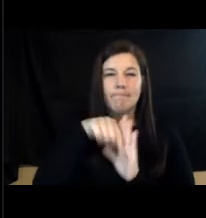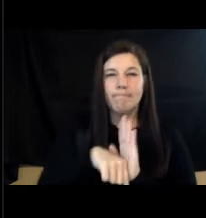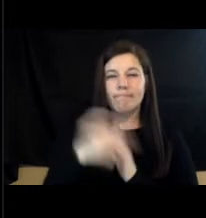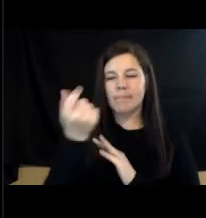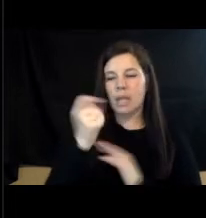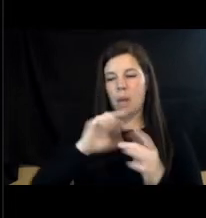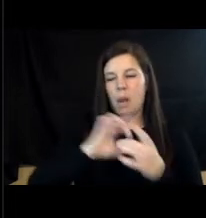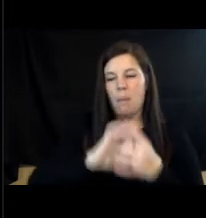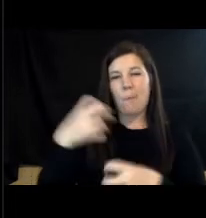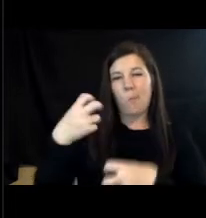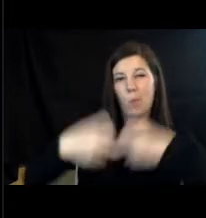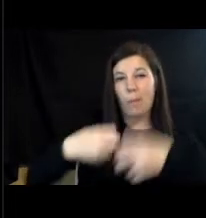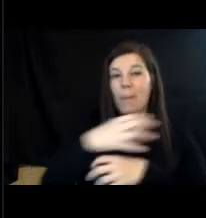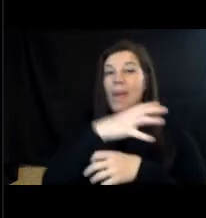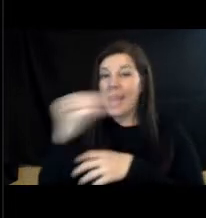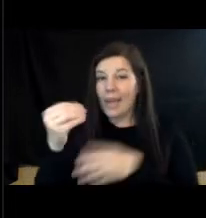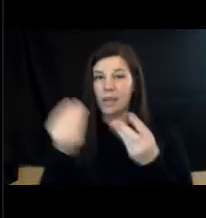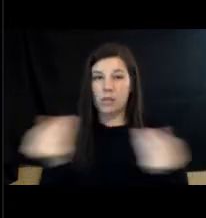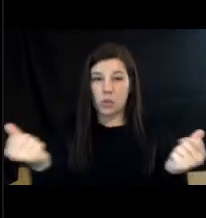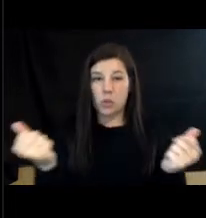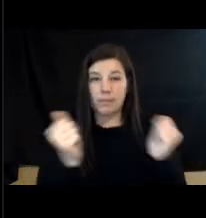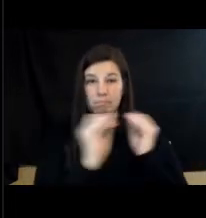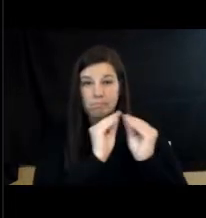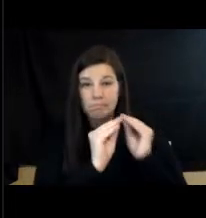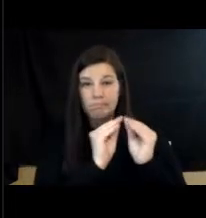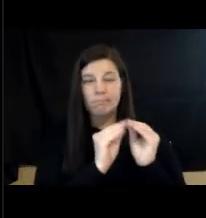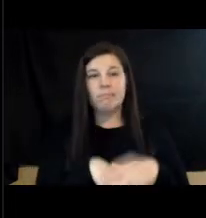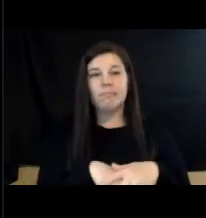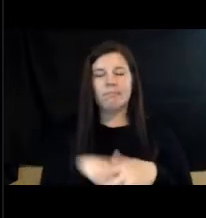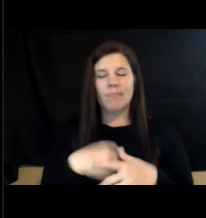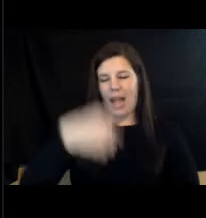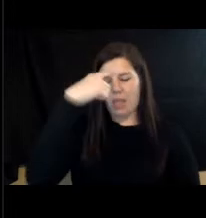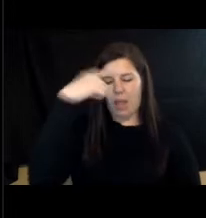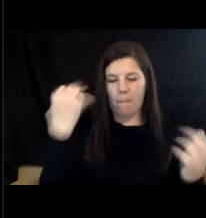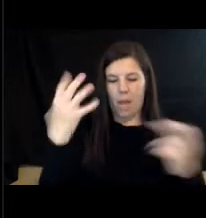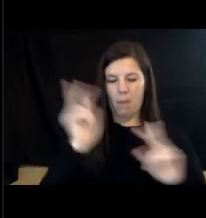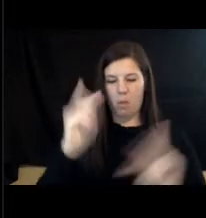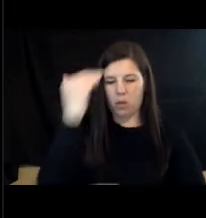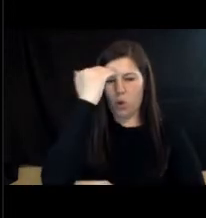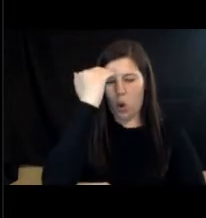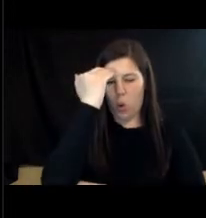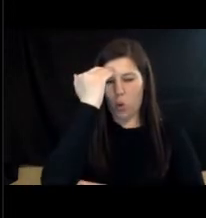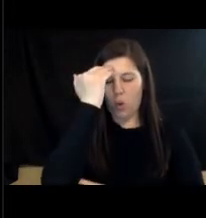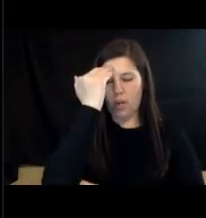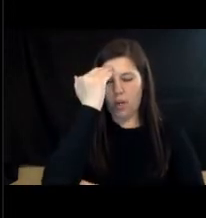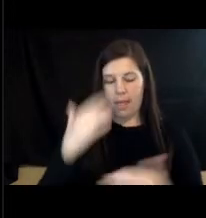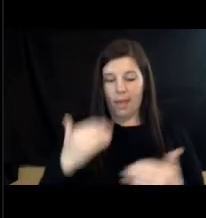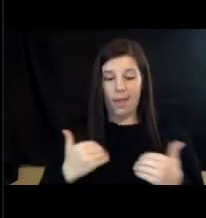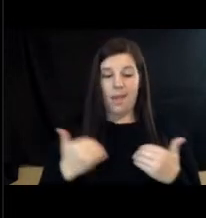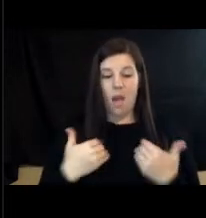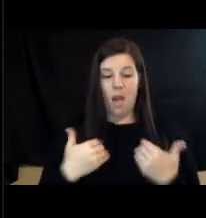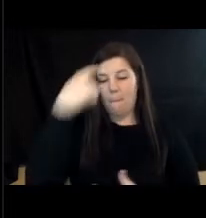and a solution. I think a lot of us are aware that youth mental